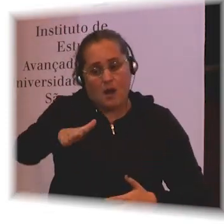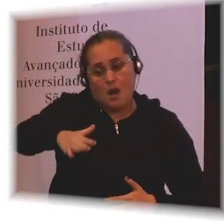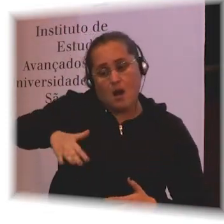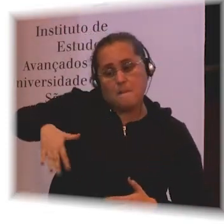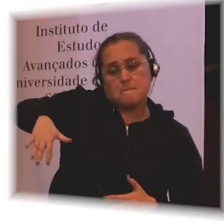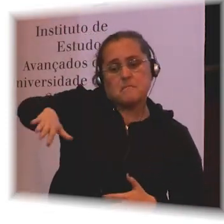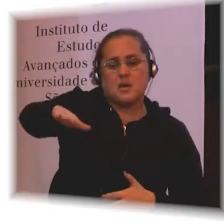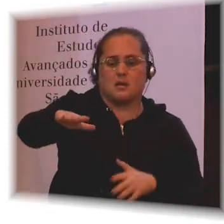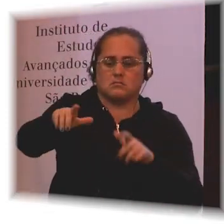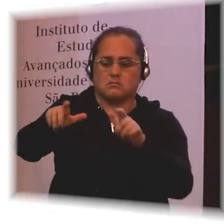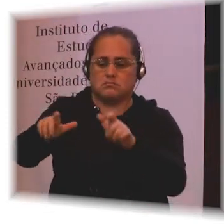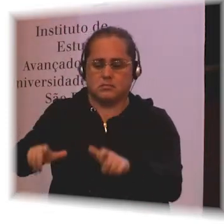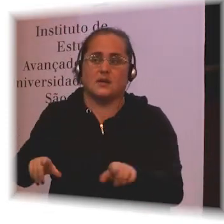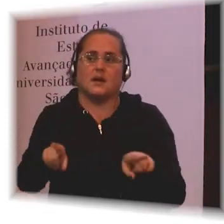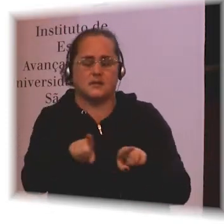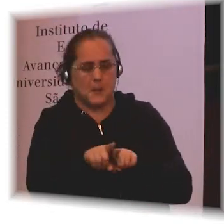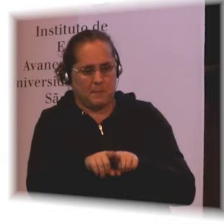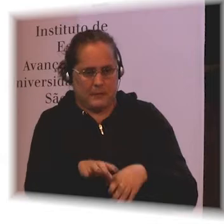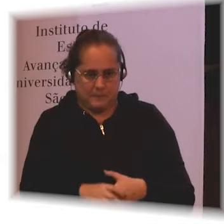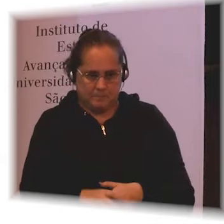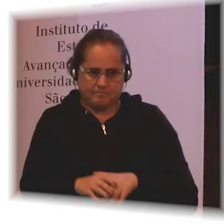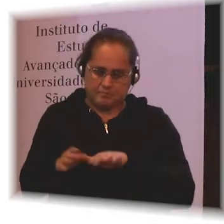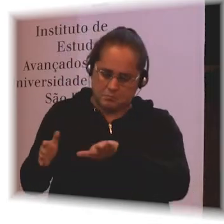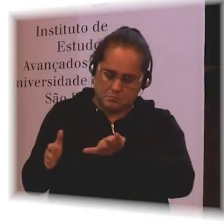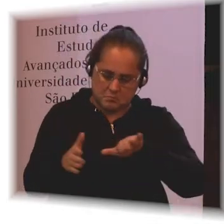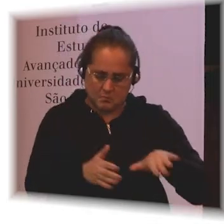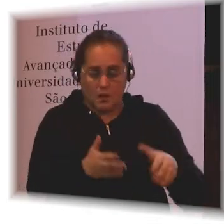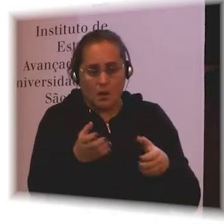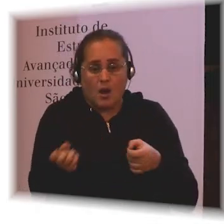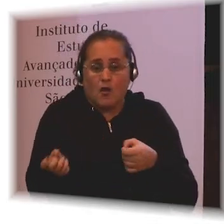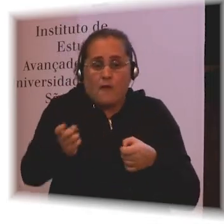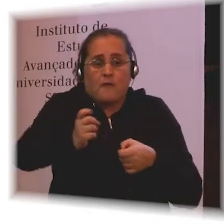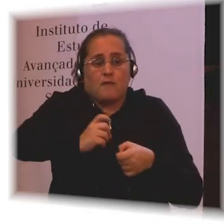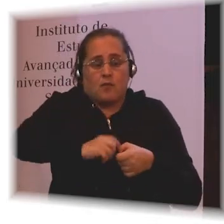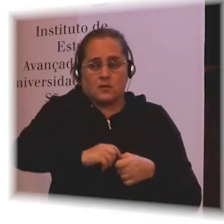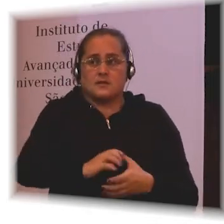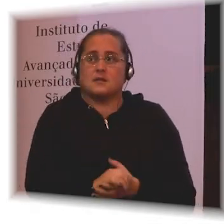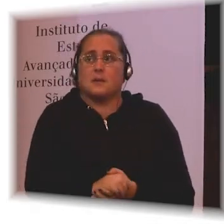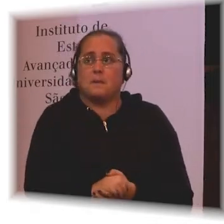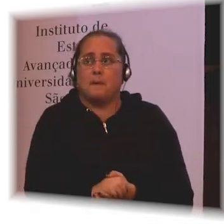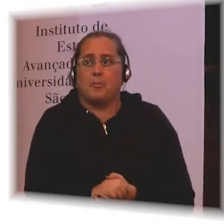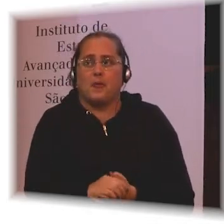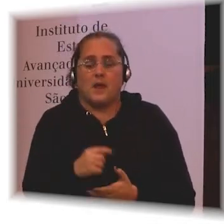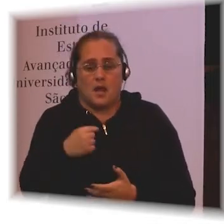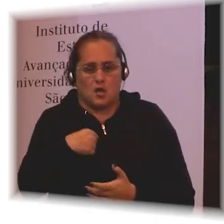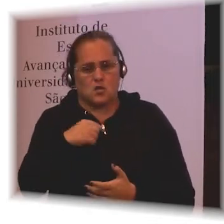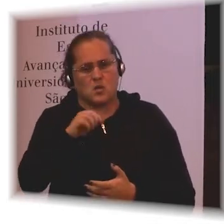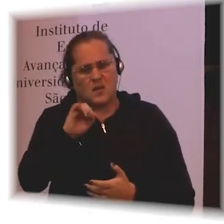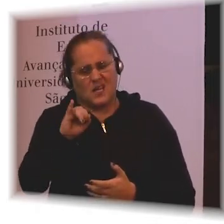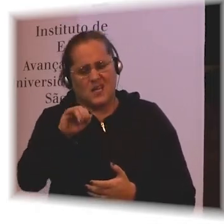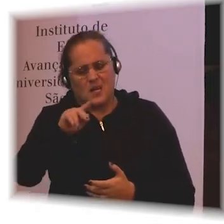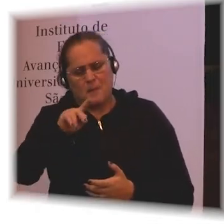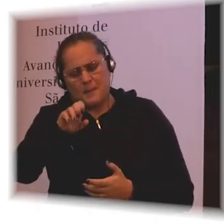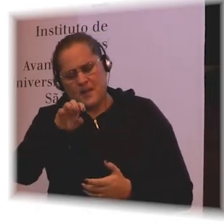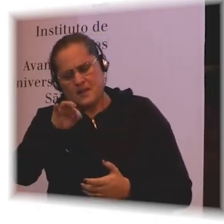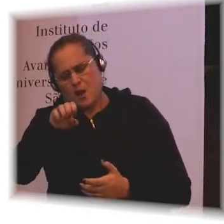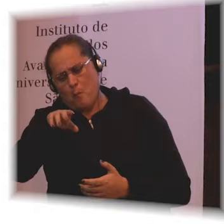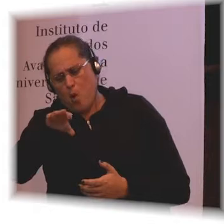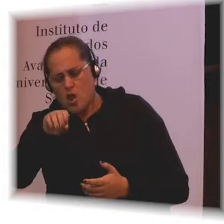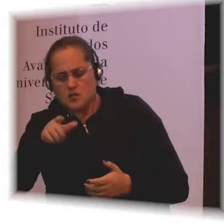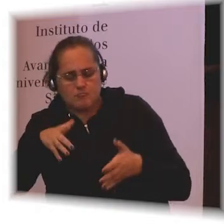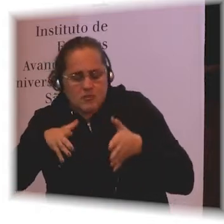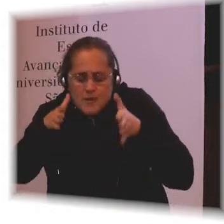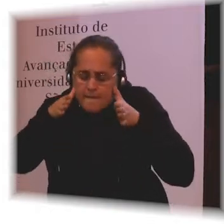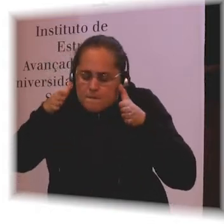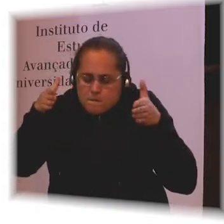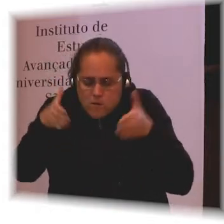But I come back to I'm an epidemiologist so I'm obsessed with counting and with definitions. So putting all of this together we